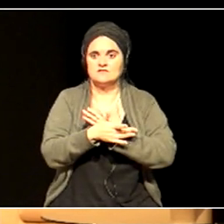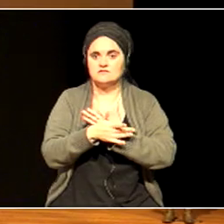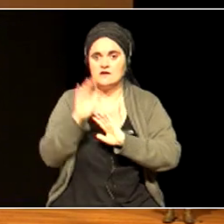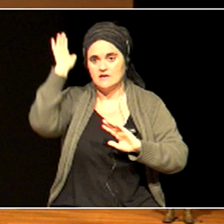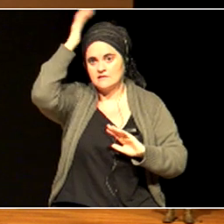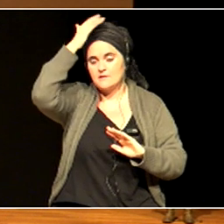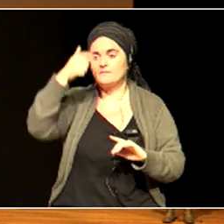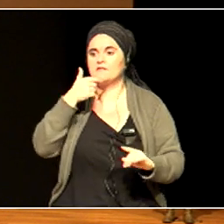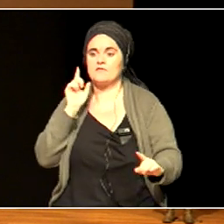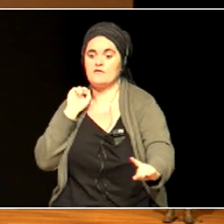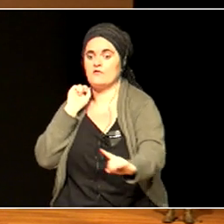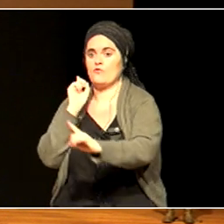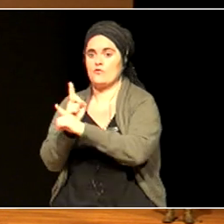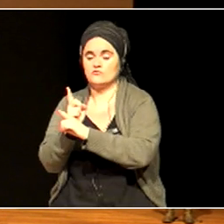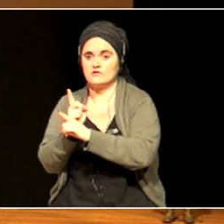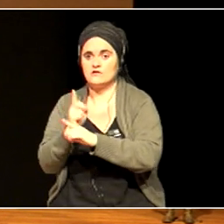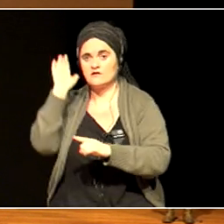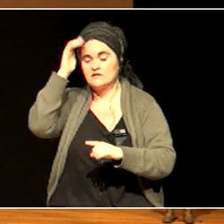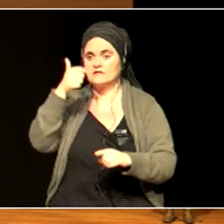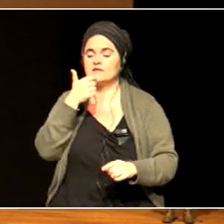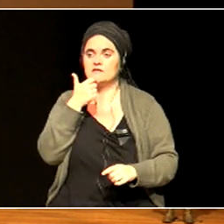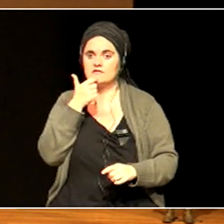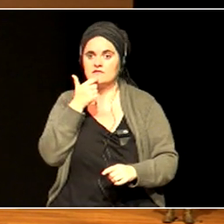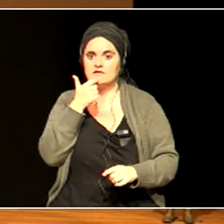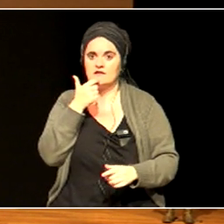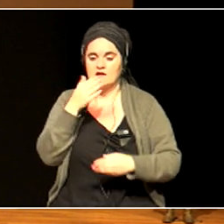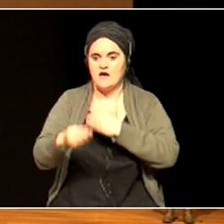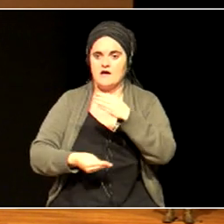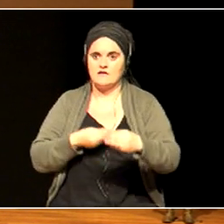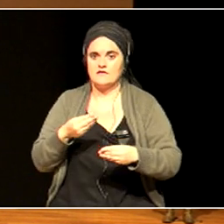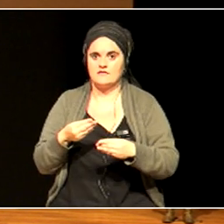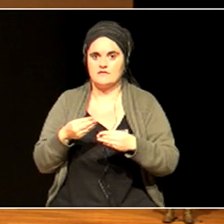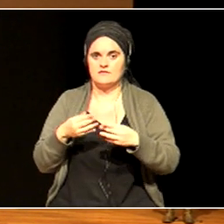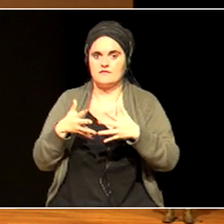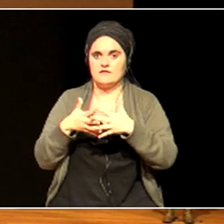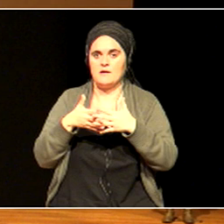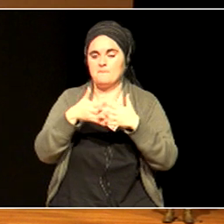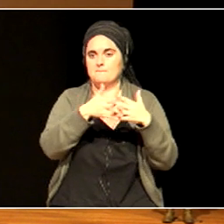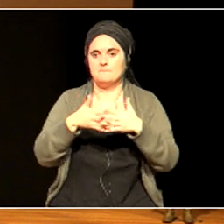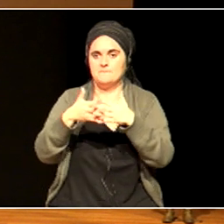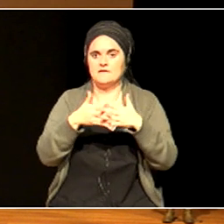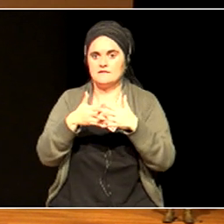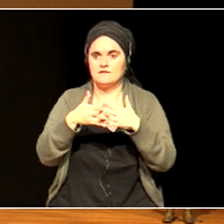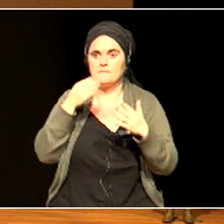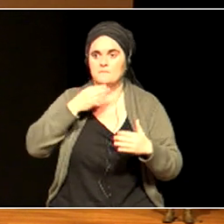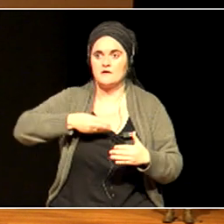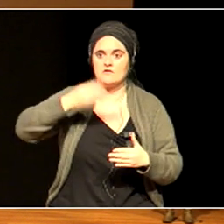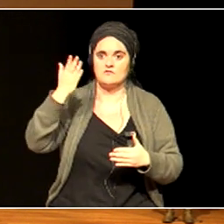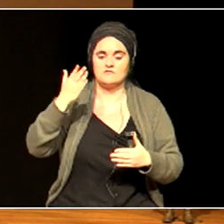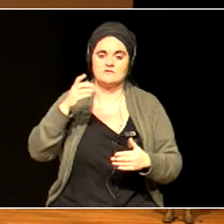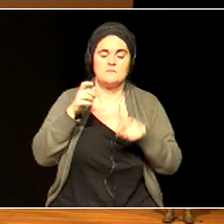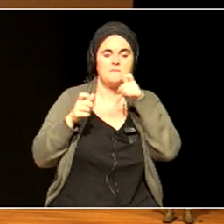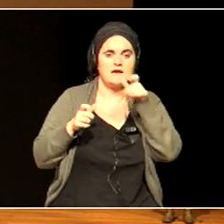great again, he thinks. So make the world Greta again, because there are